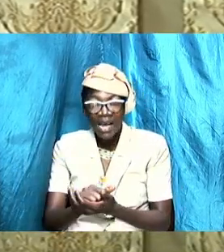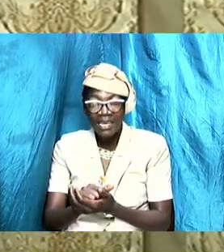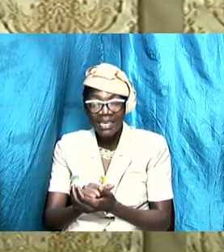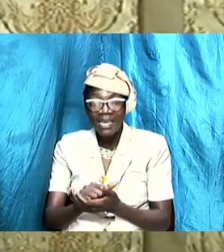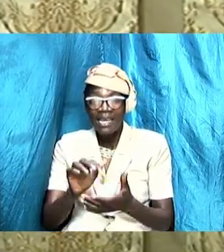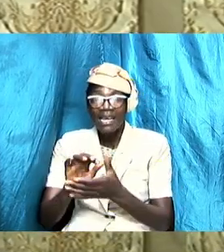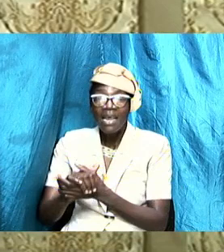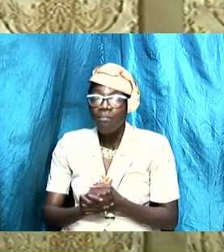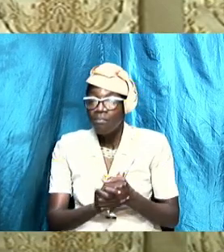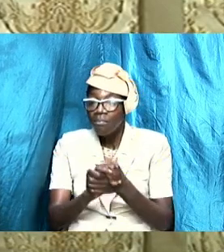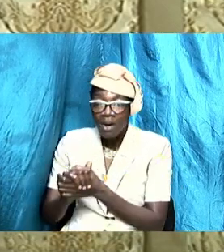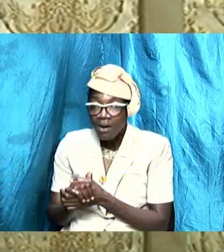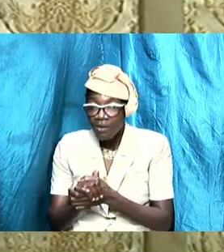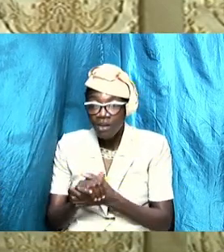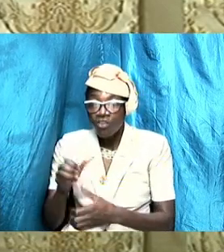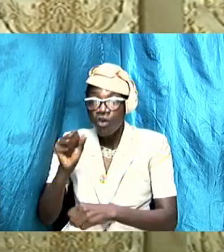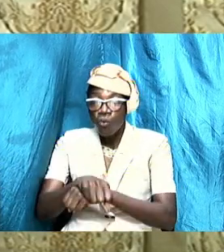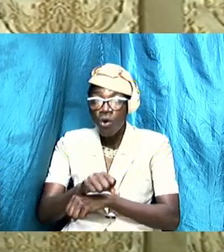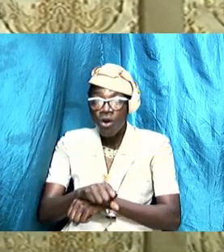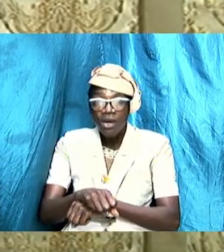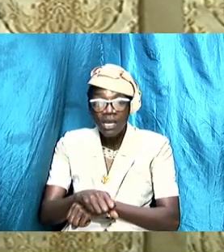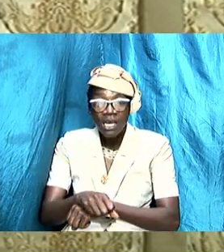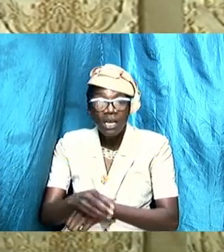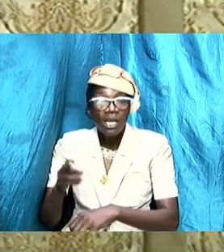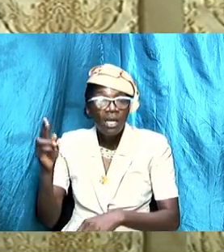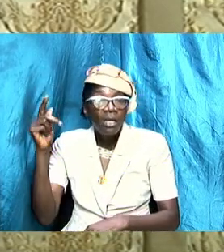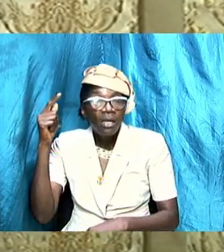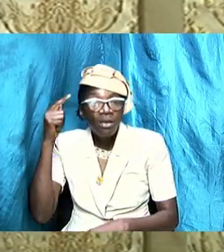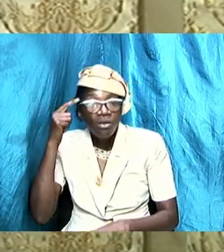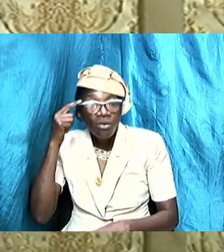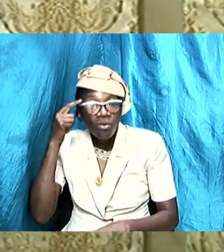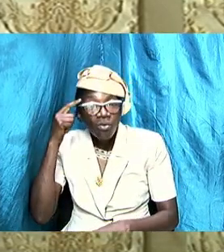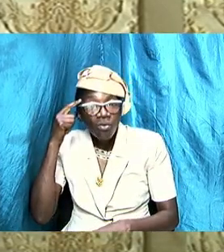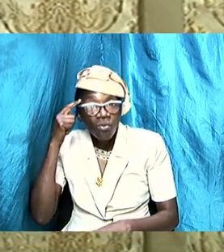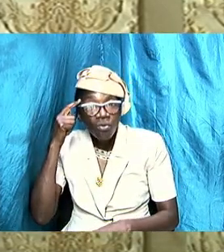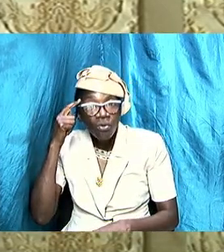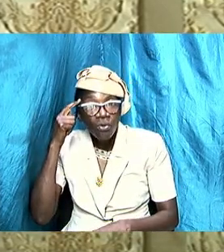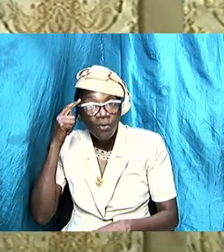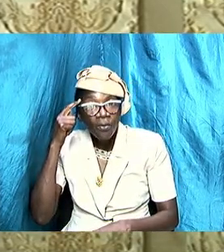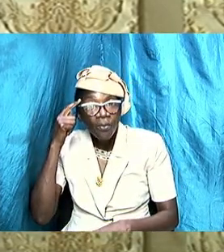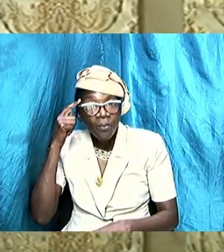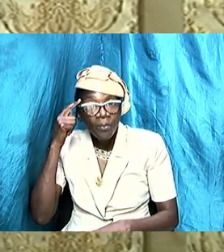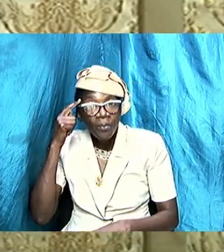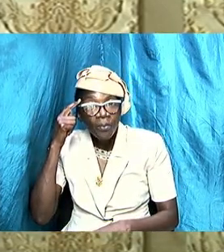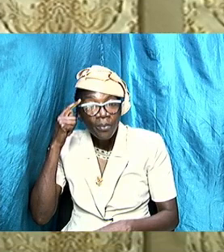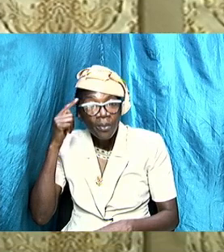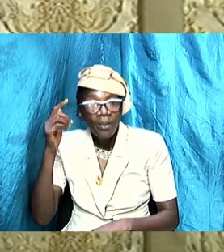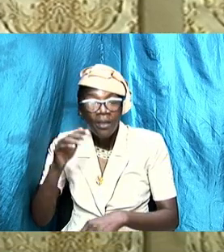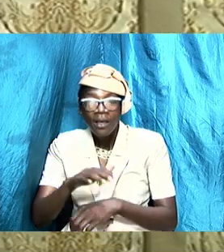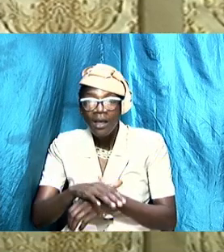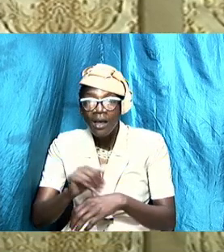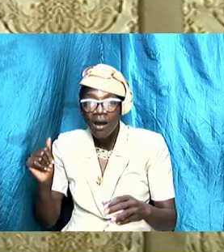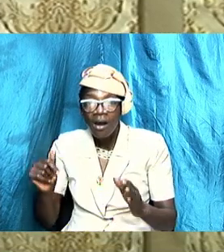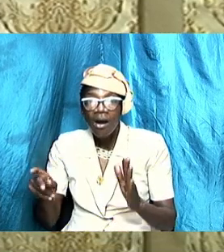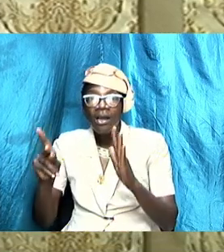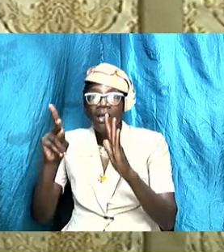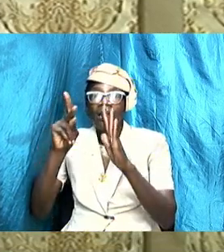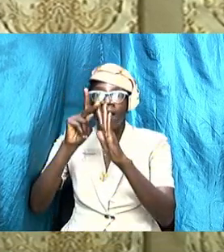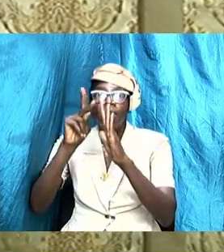working is known as a thing called and we call it the principle